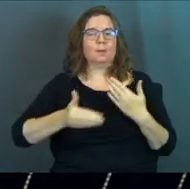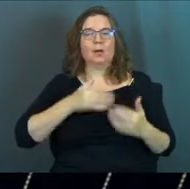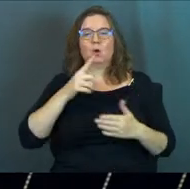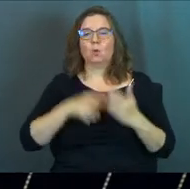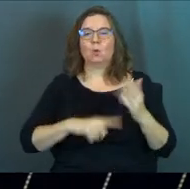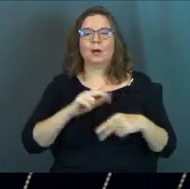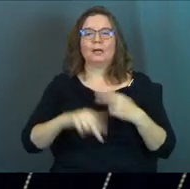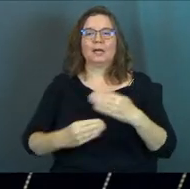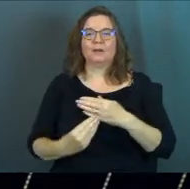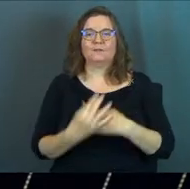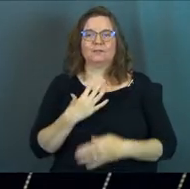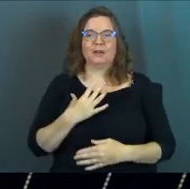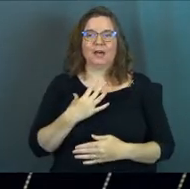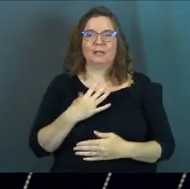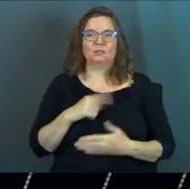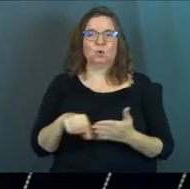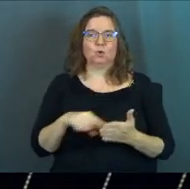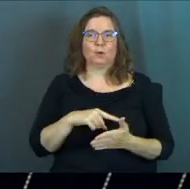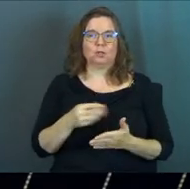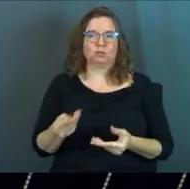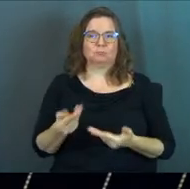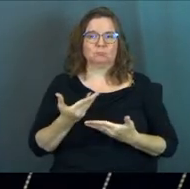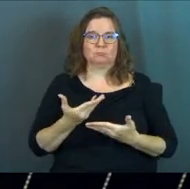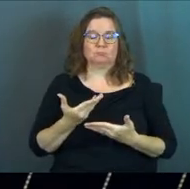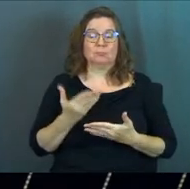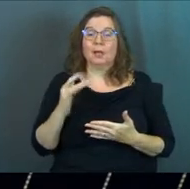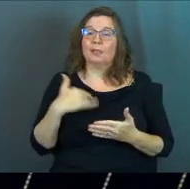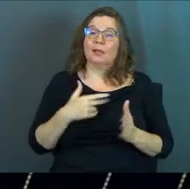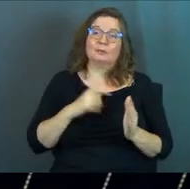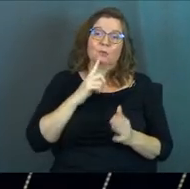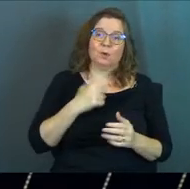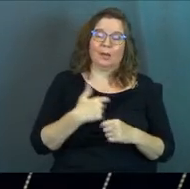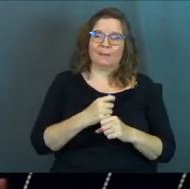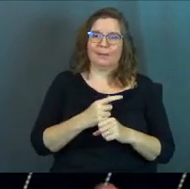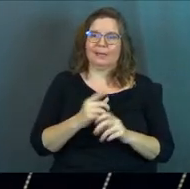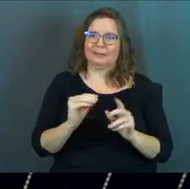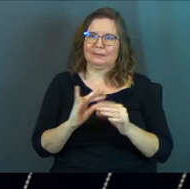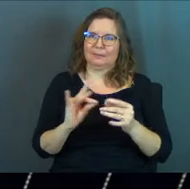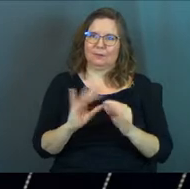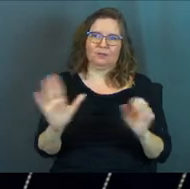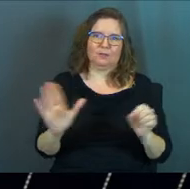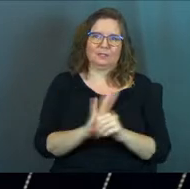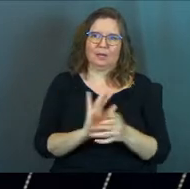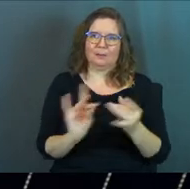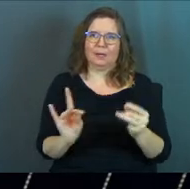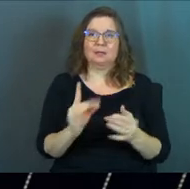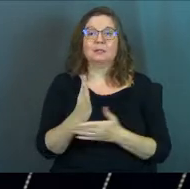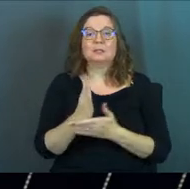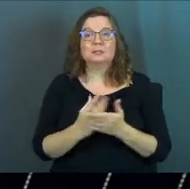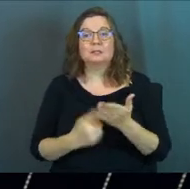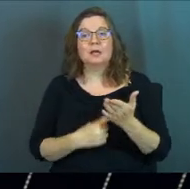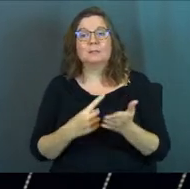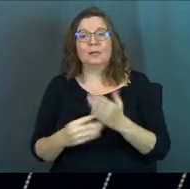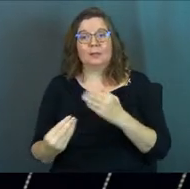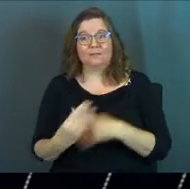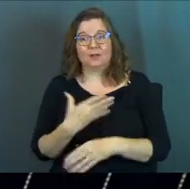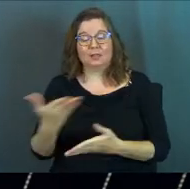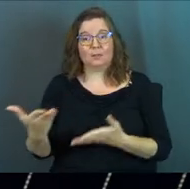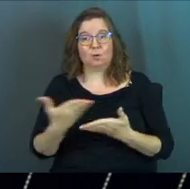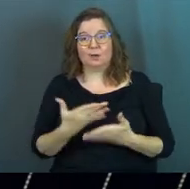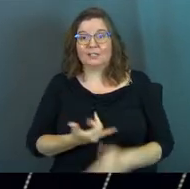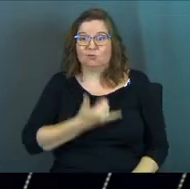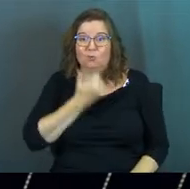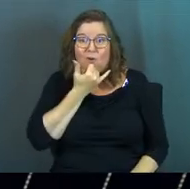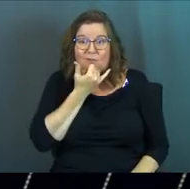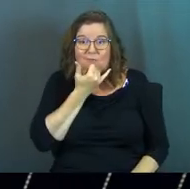matter what kind of advice or correction is brought to me. And let's be real, make this disclaimer for the entire message. Sometimes the advice that's brought